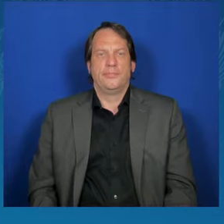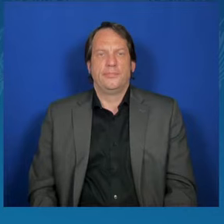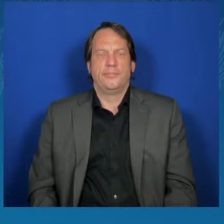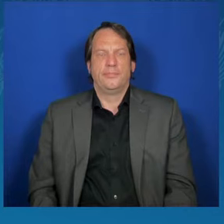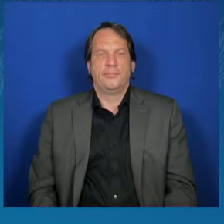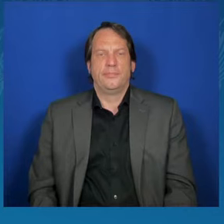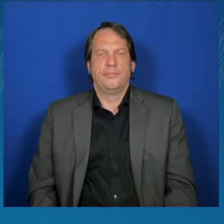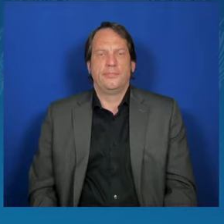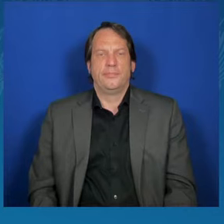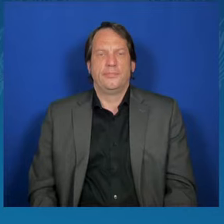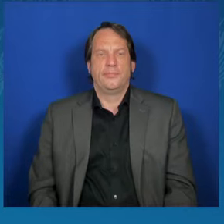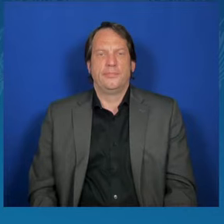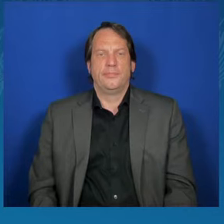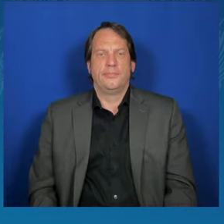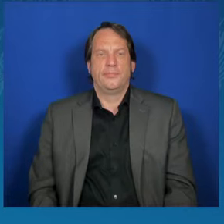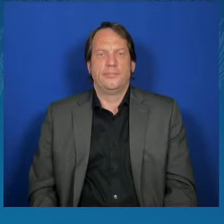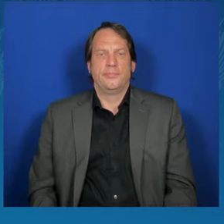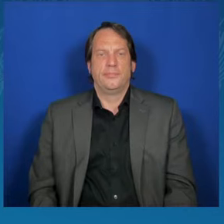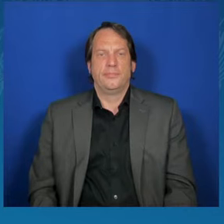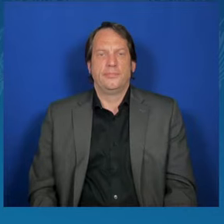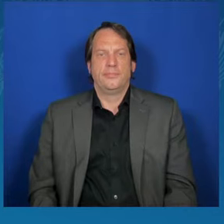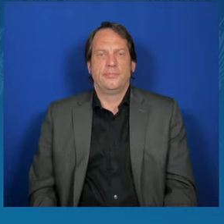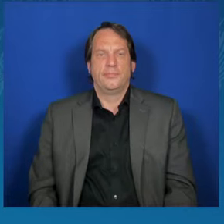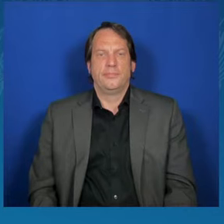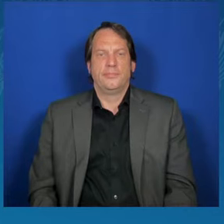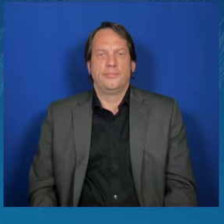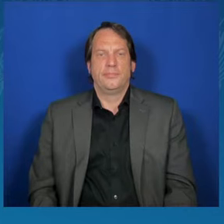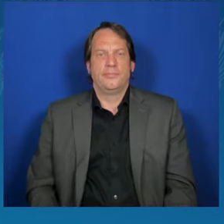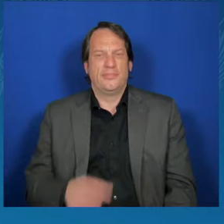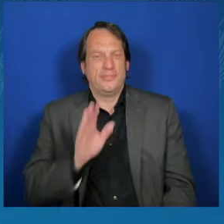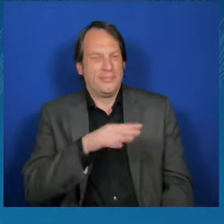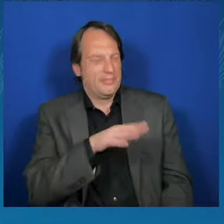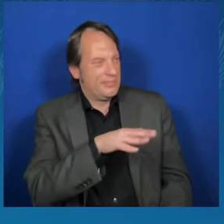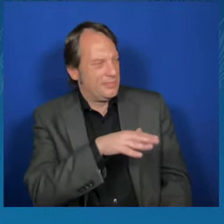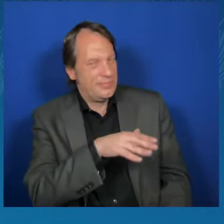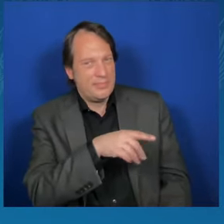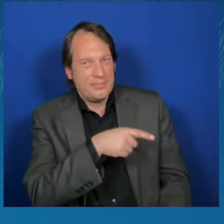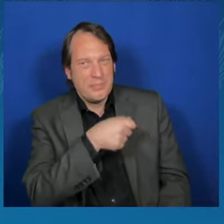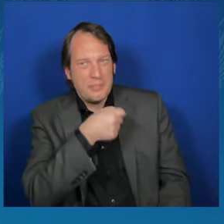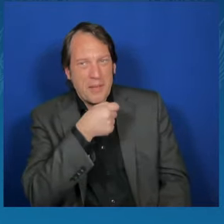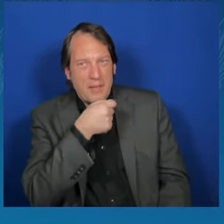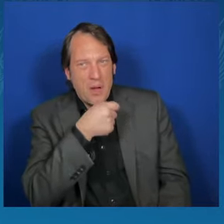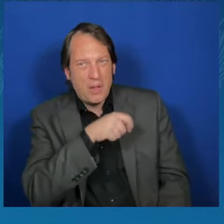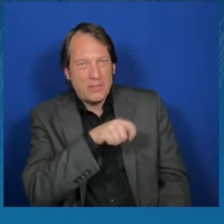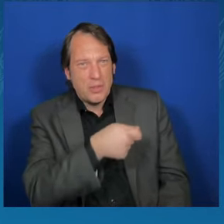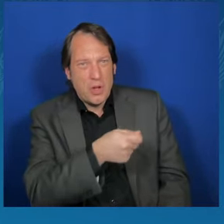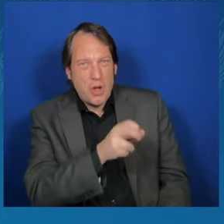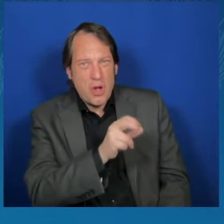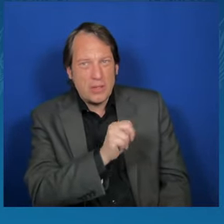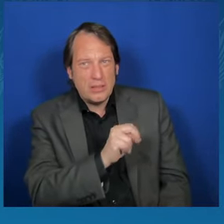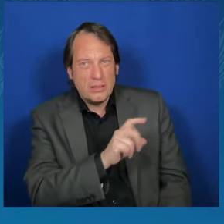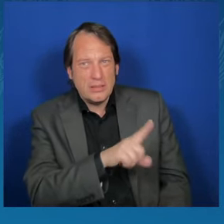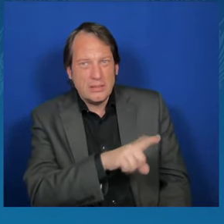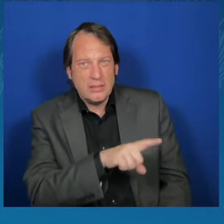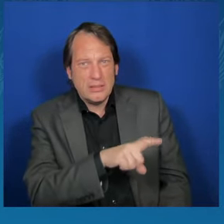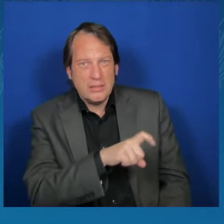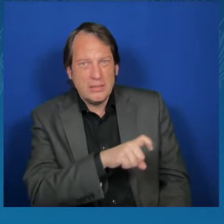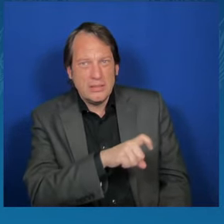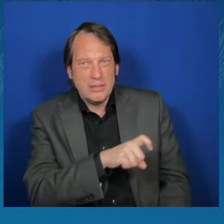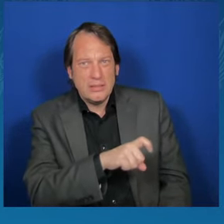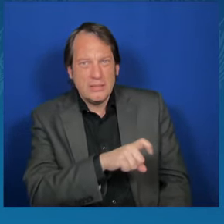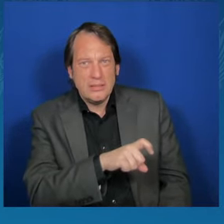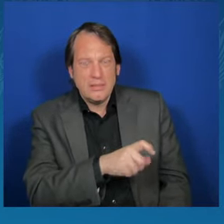Can you turn on the microphone? No, it's not on. Is the interpretation happening?